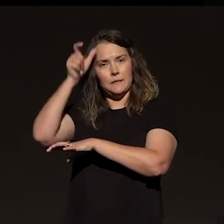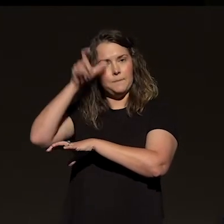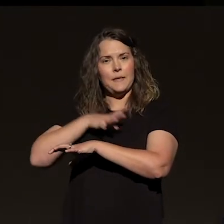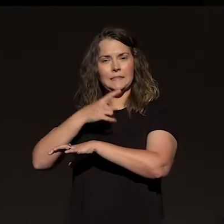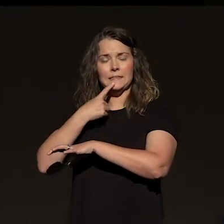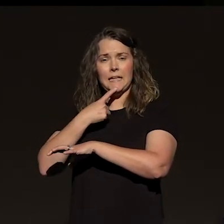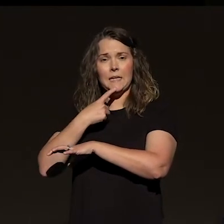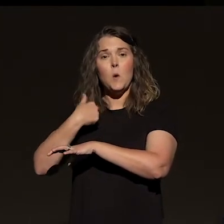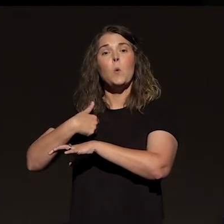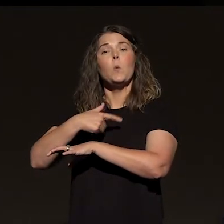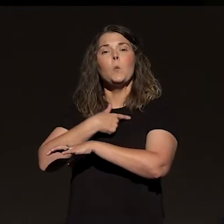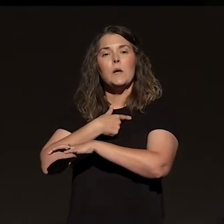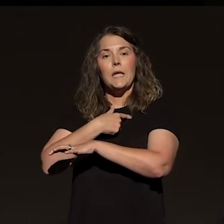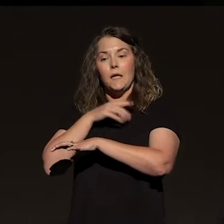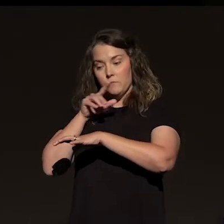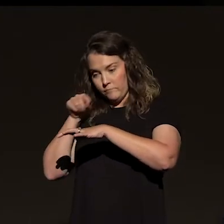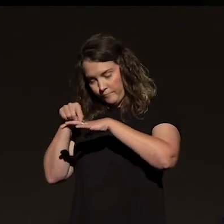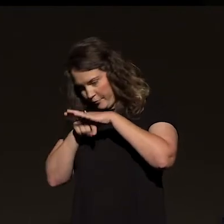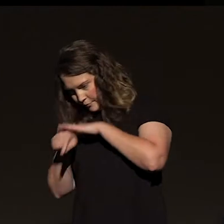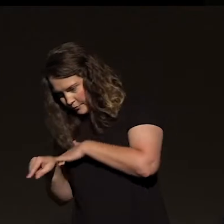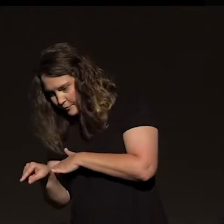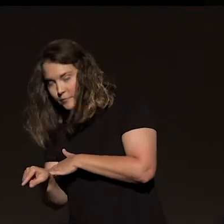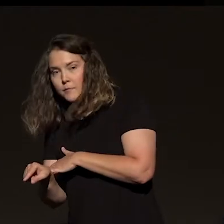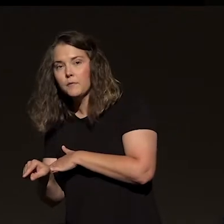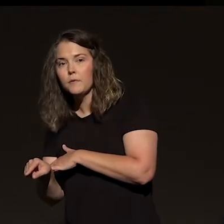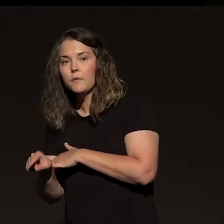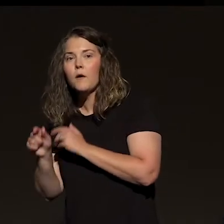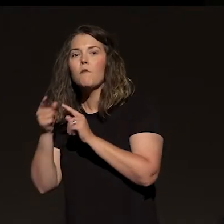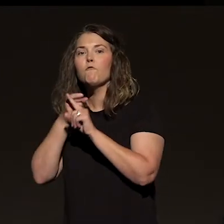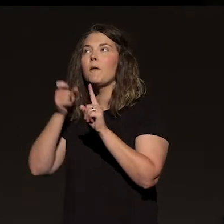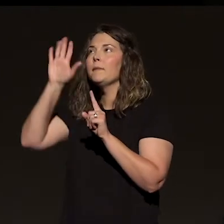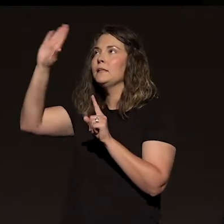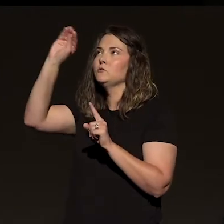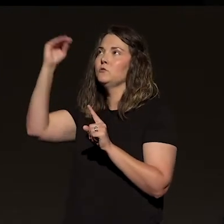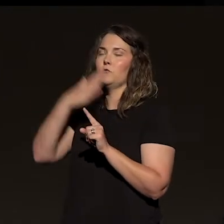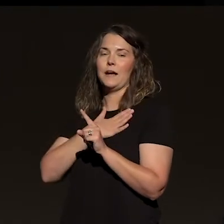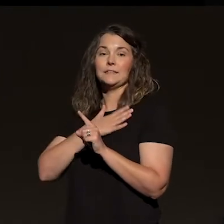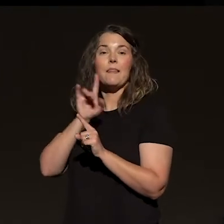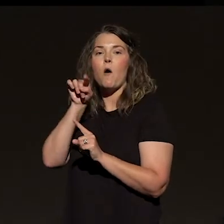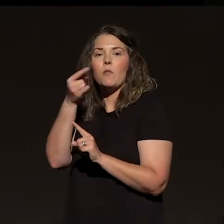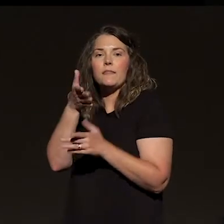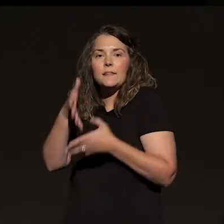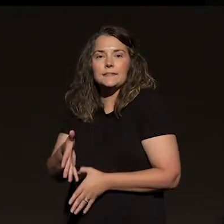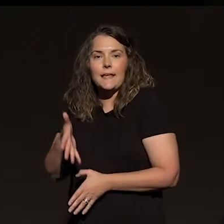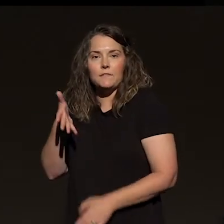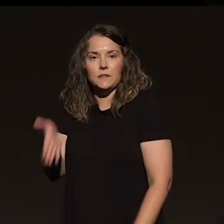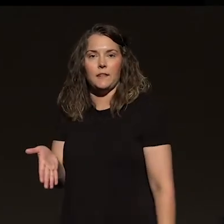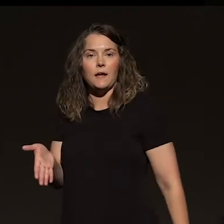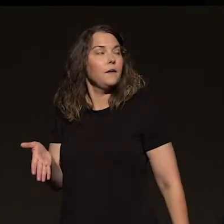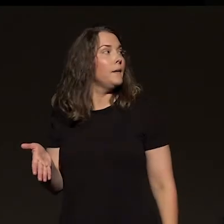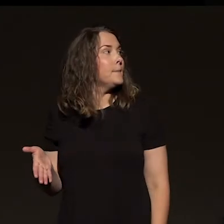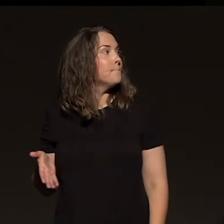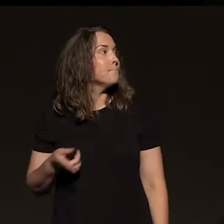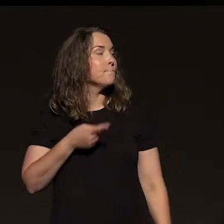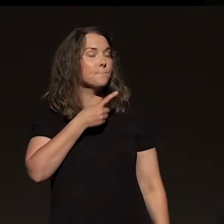We got in here by the grace of God, and that's all that's left. Now, would you look at that picture just for a second?